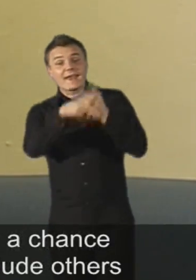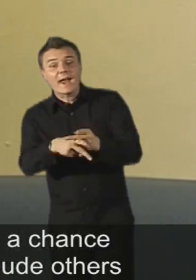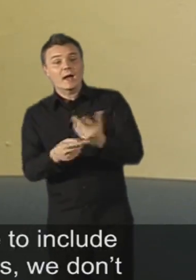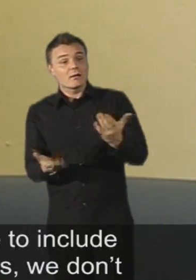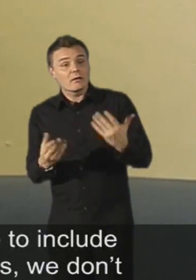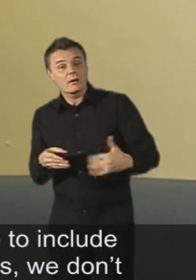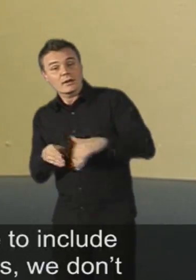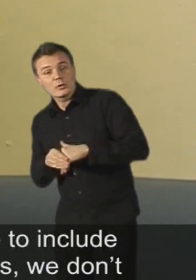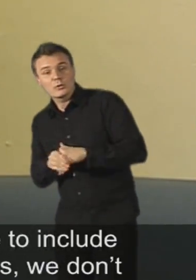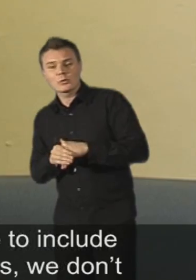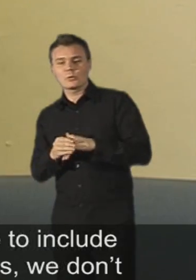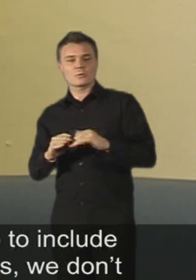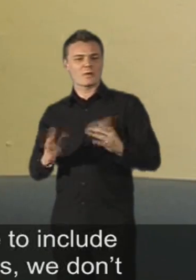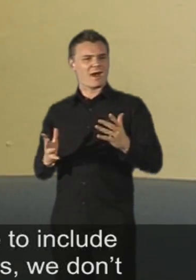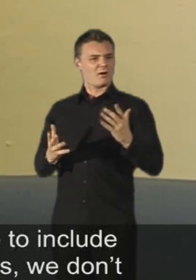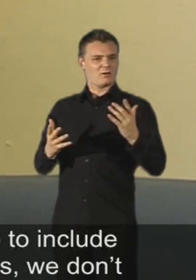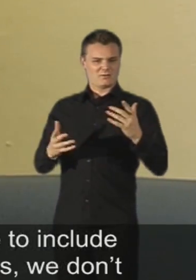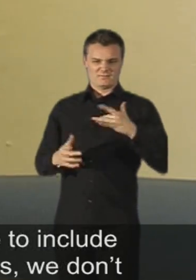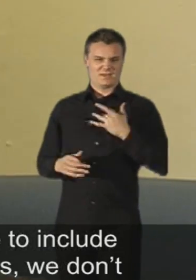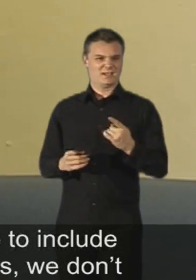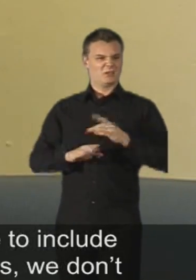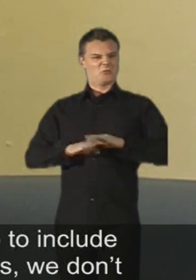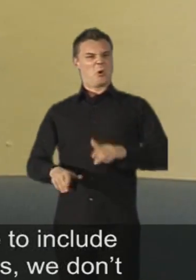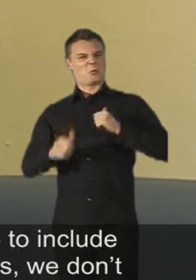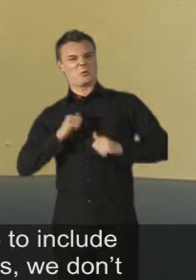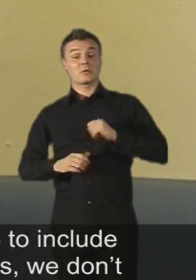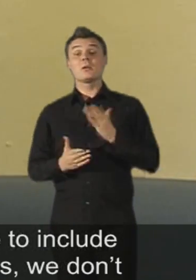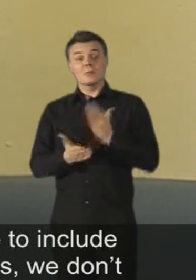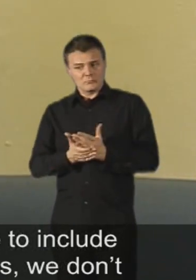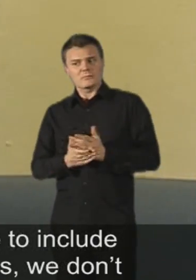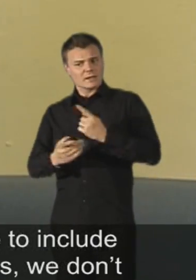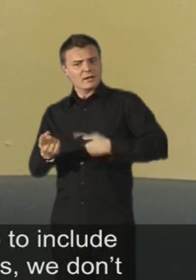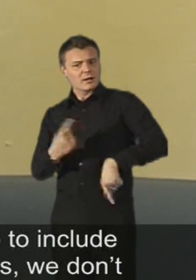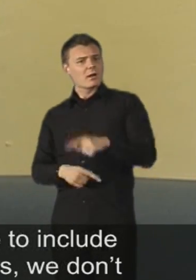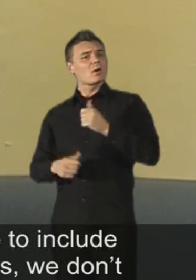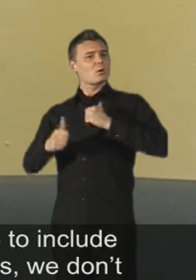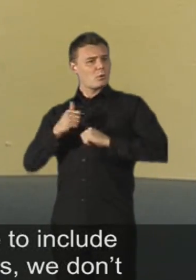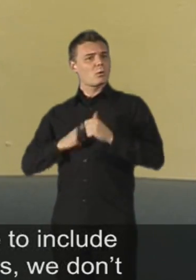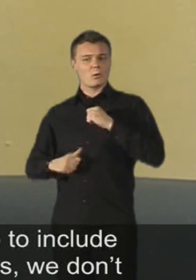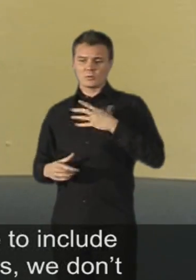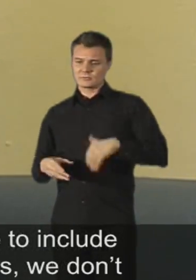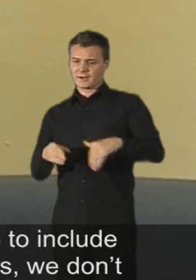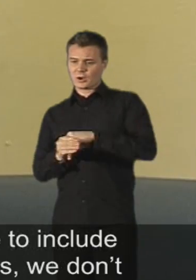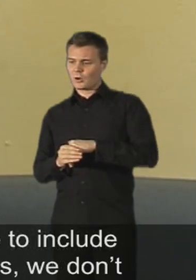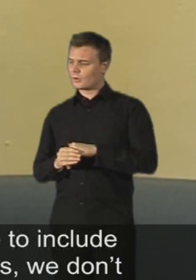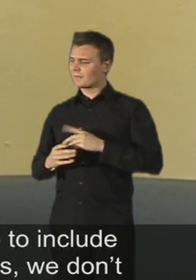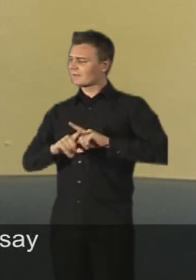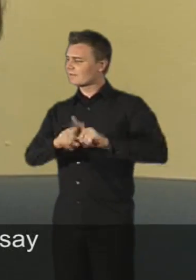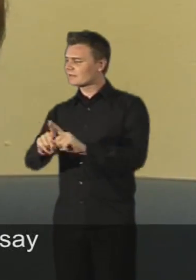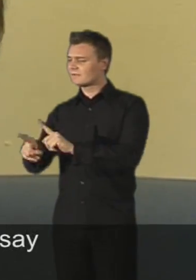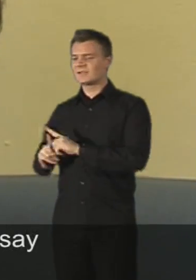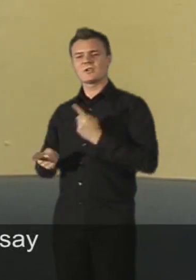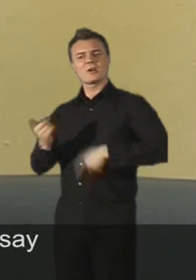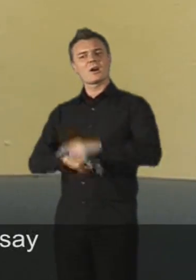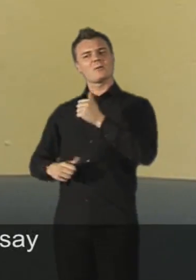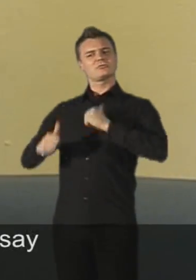others without it being uncool. It's cool here to include others. We're proud of our differences. We don't say